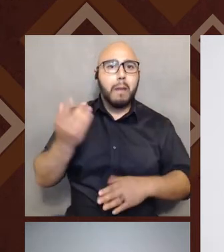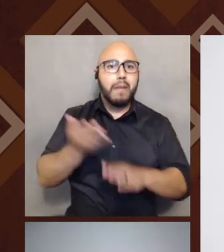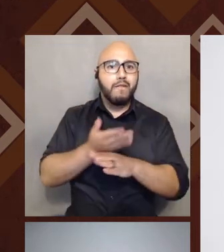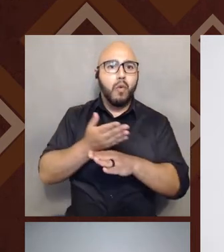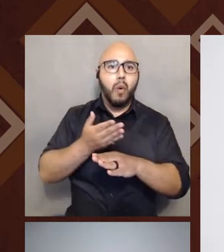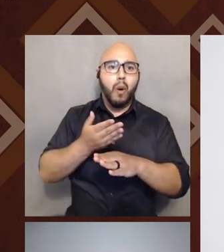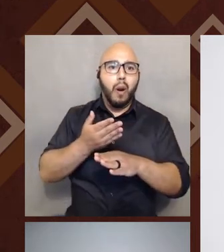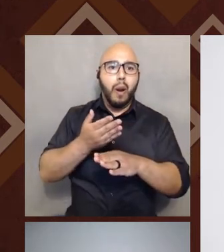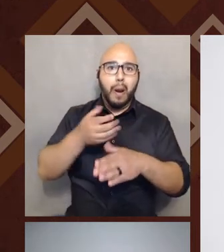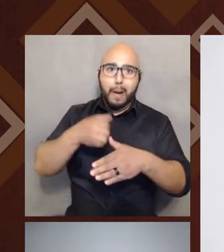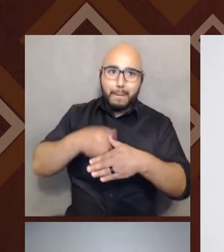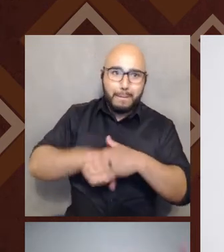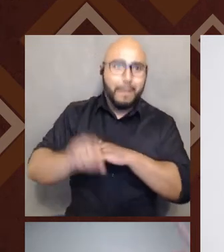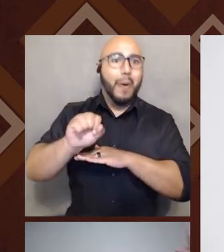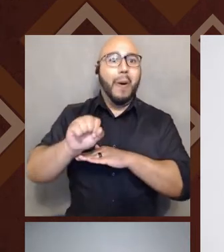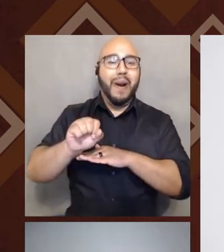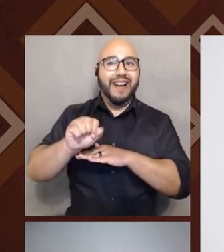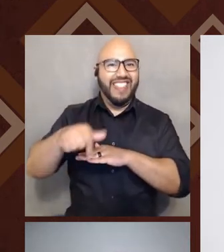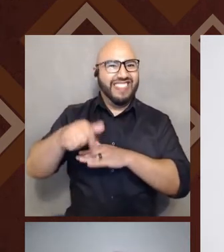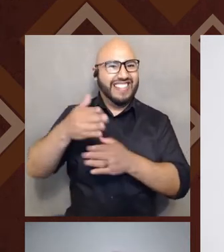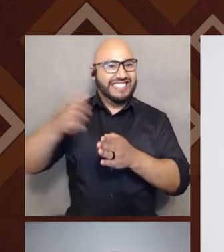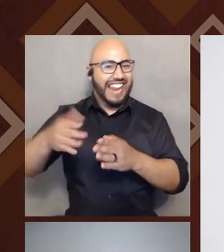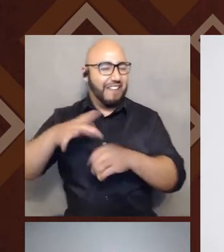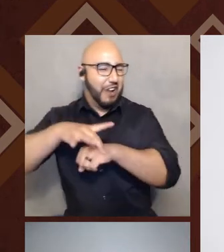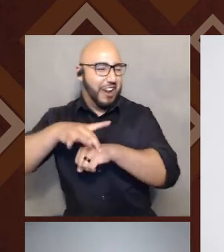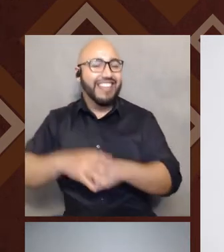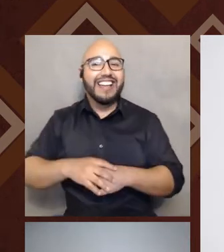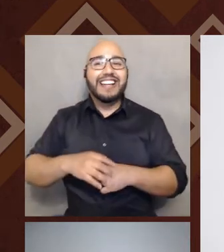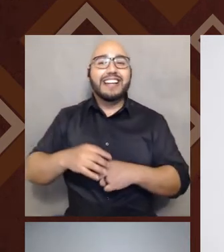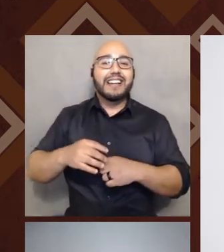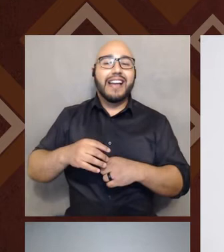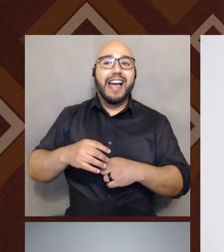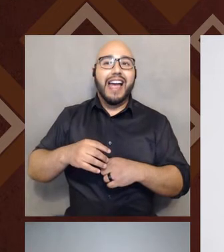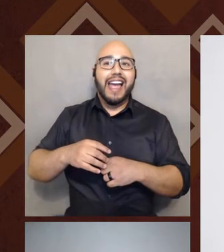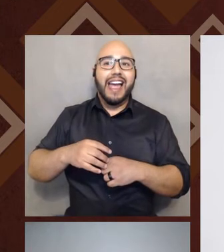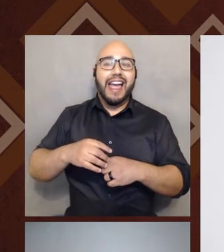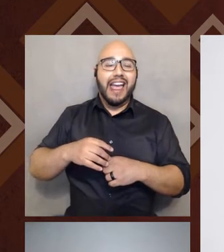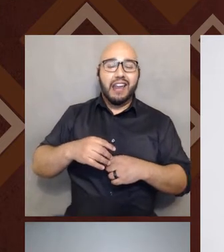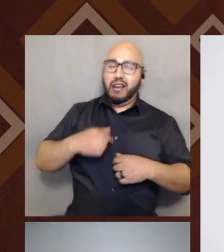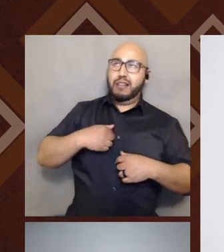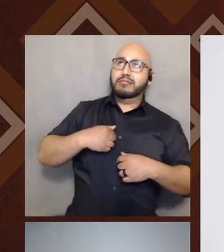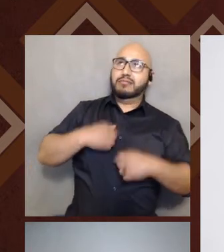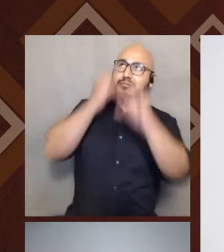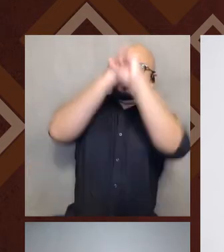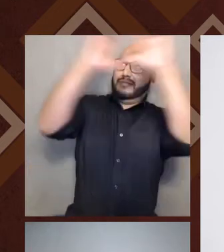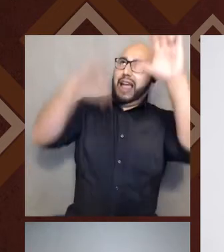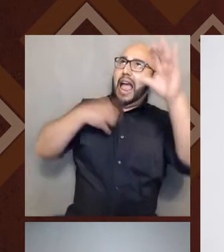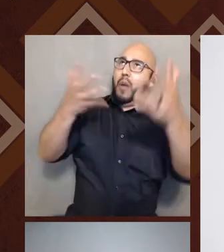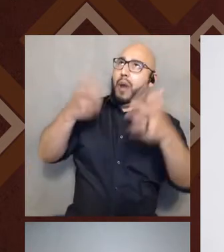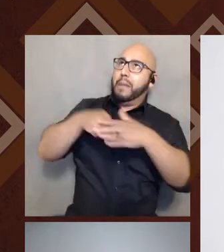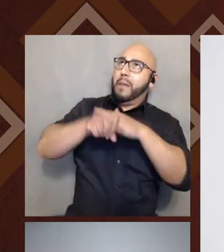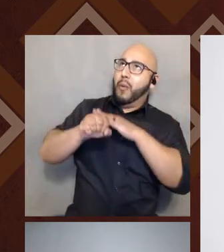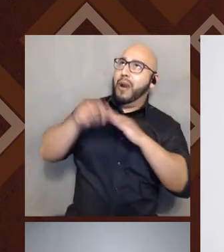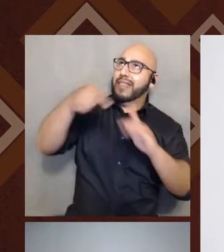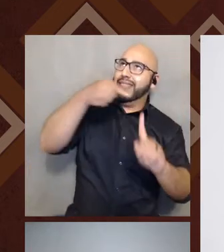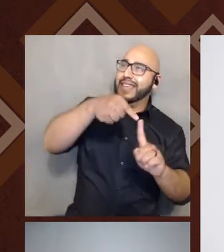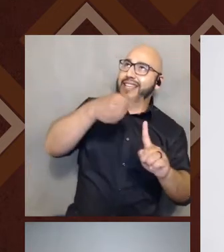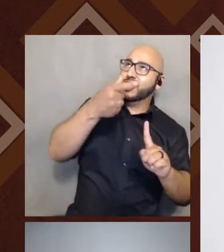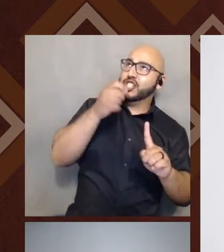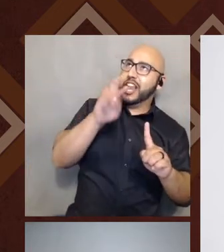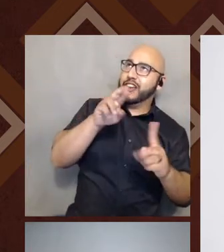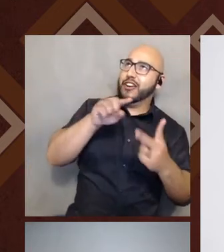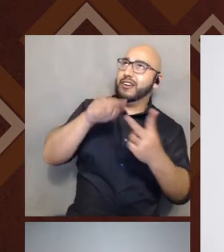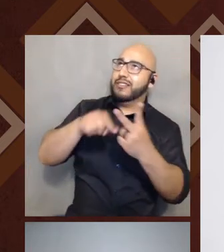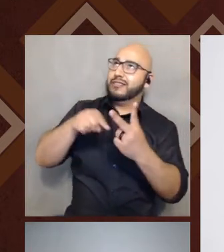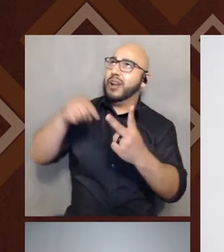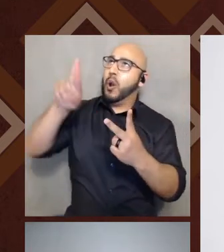this side of Earth said, I want to be born into the world as this gender, this race, this